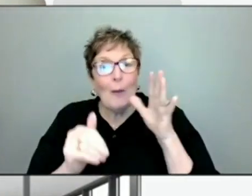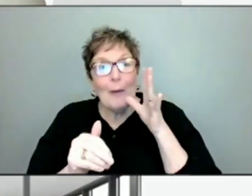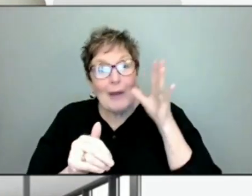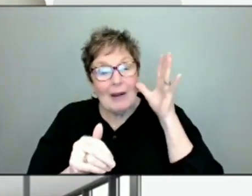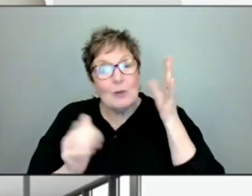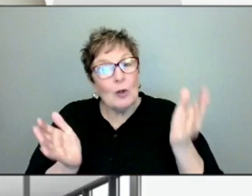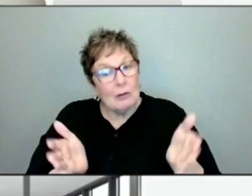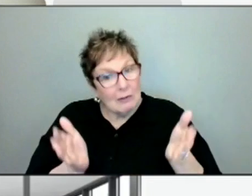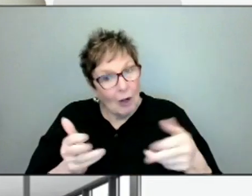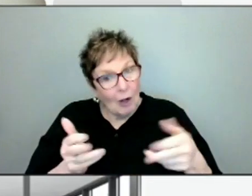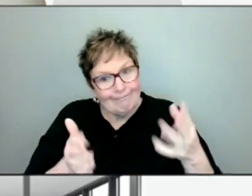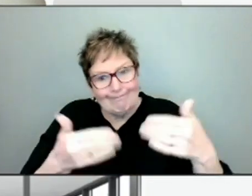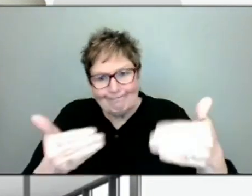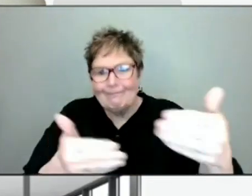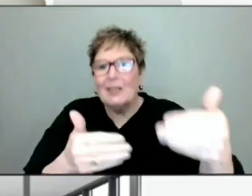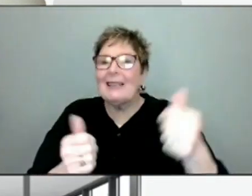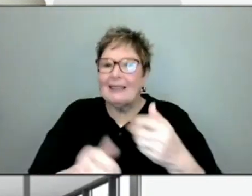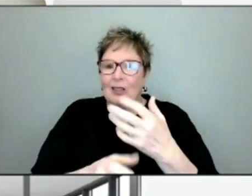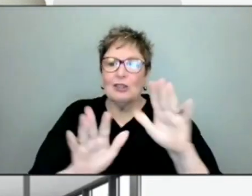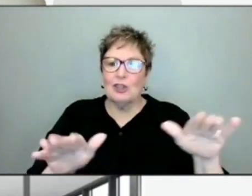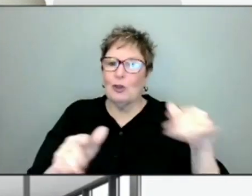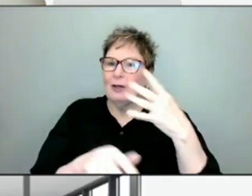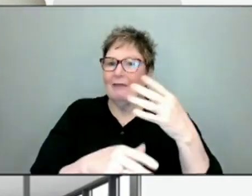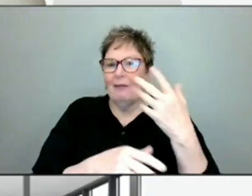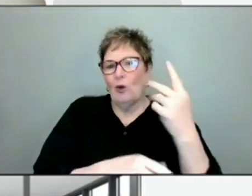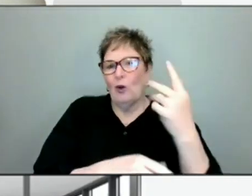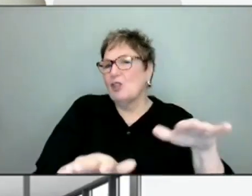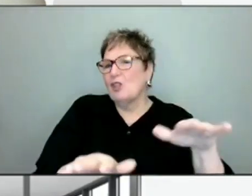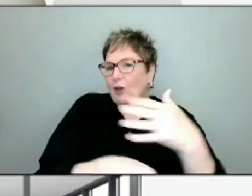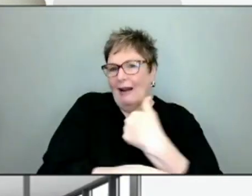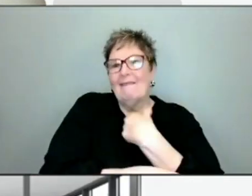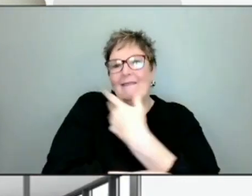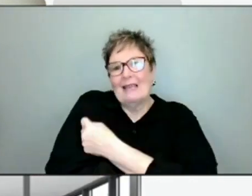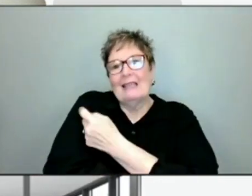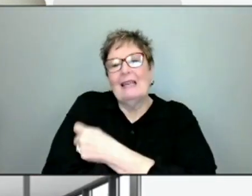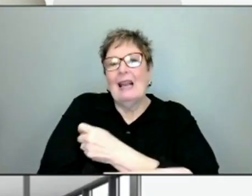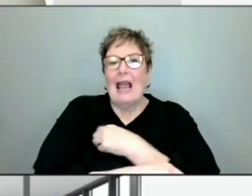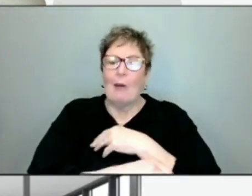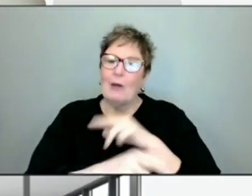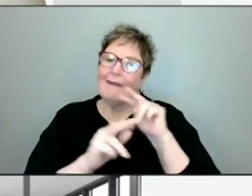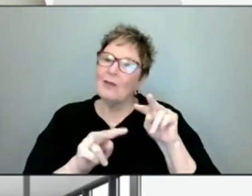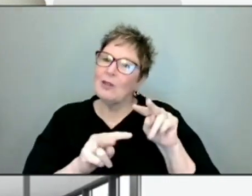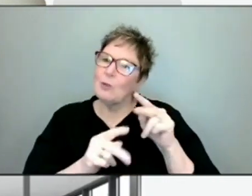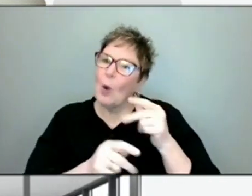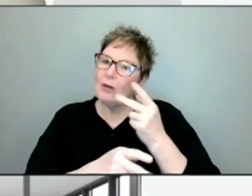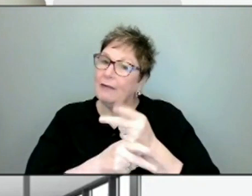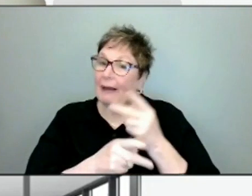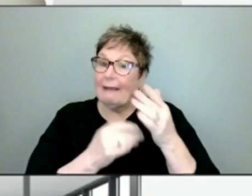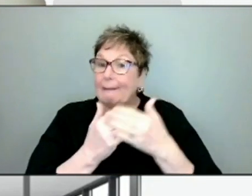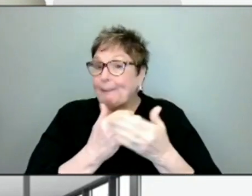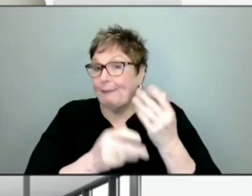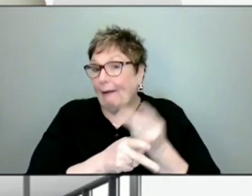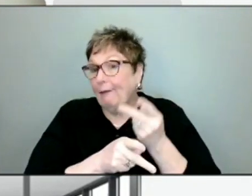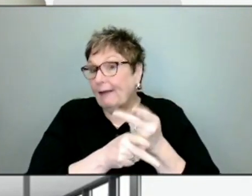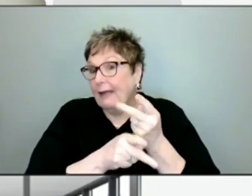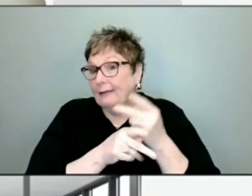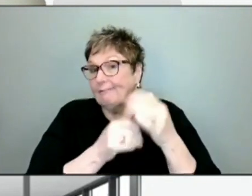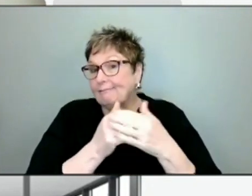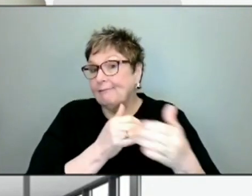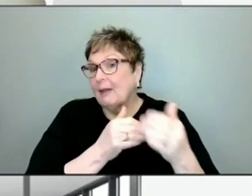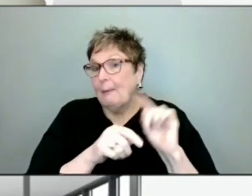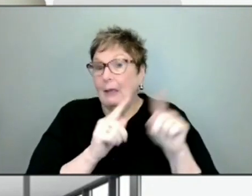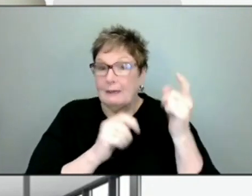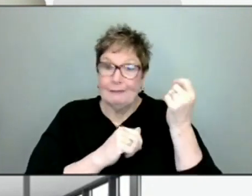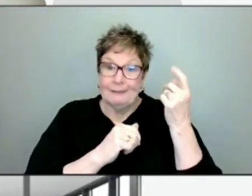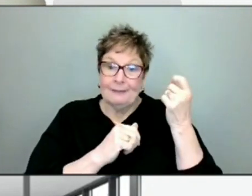up and get their children vaccinated. And we'll just be watching that carefully. But again, people